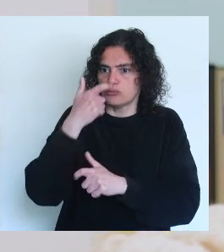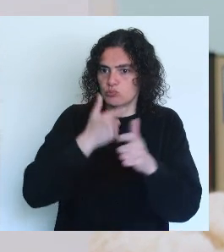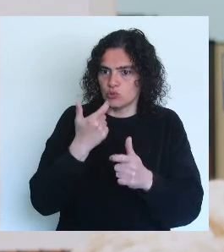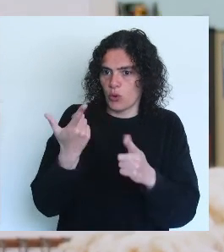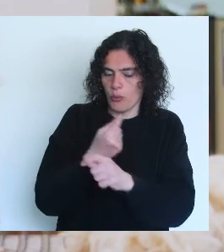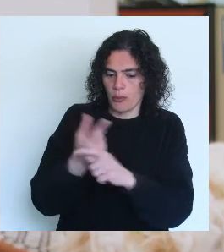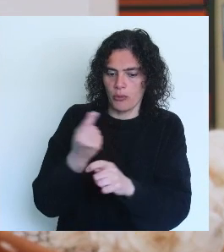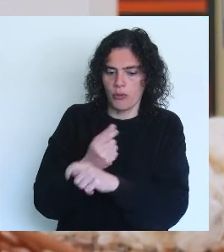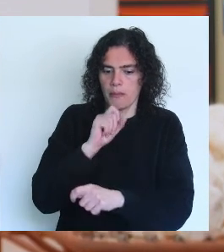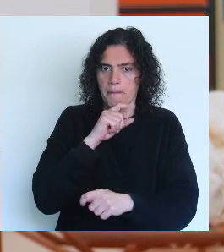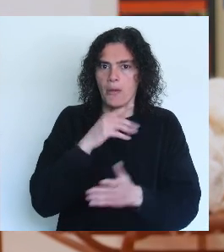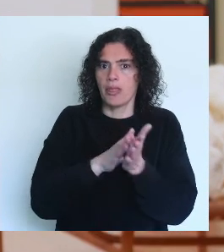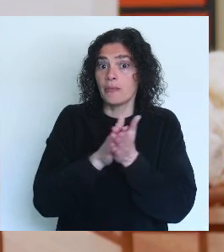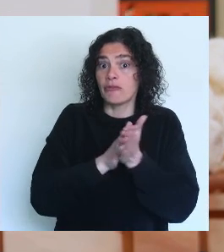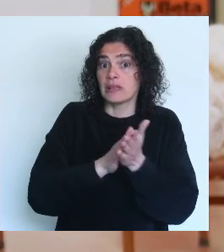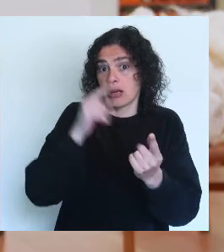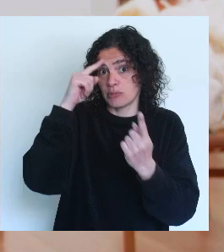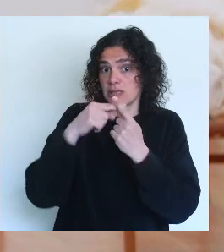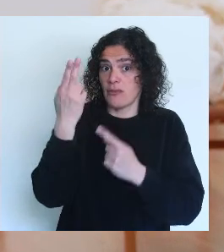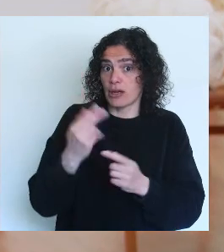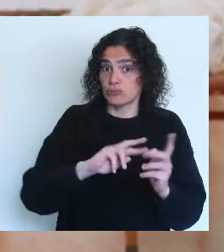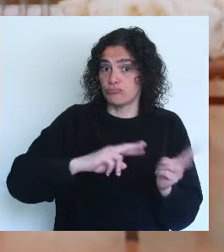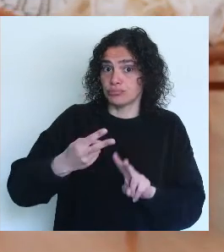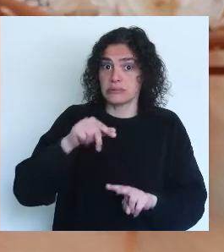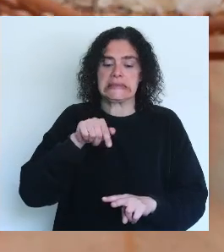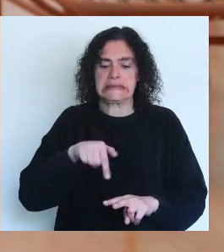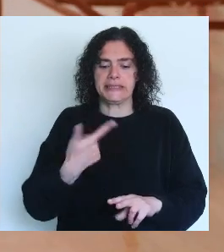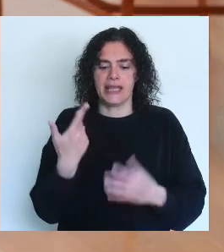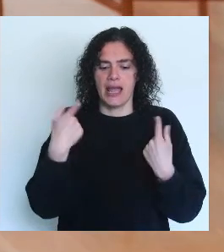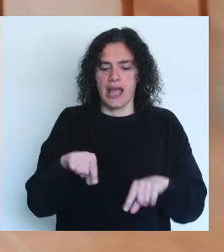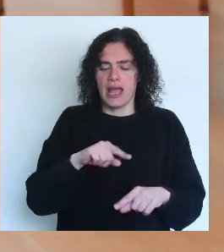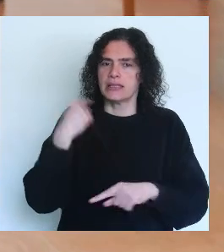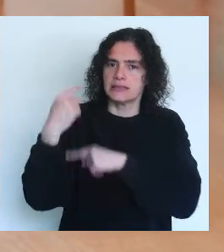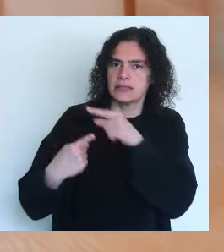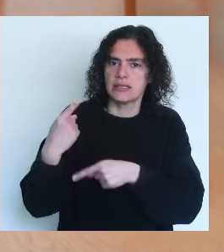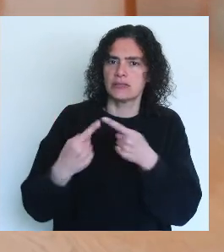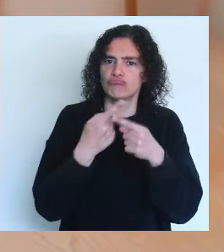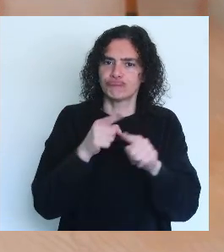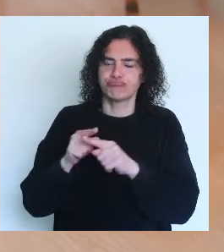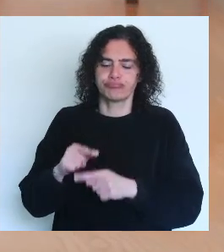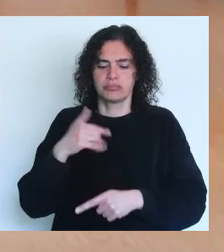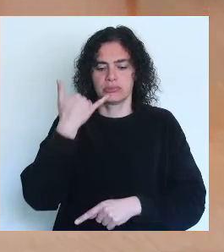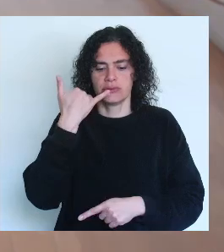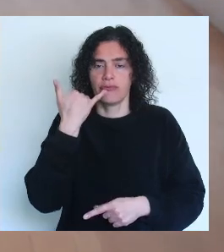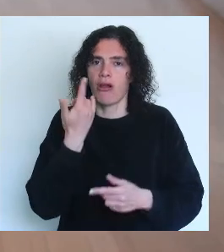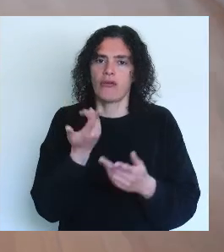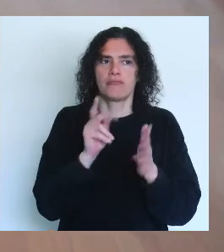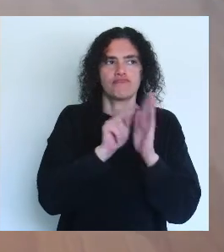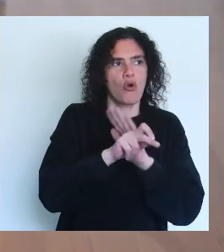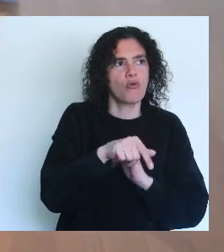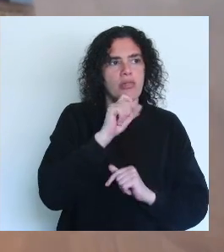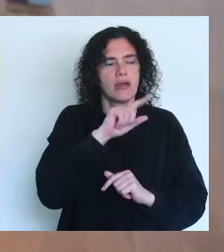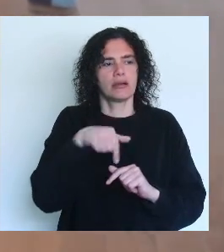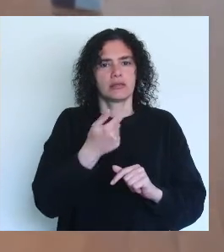could be the matrix of a work of art so here you have and like you have different traditions here I mean the telephone